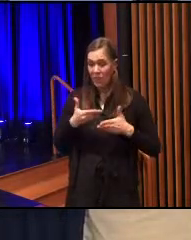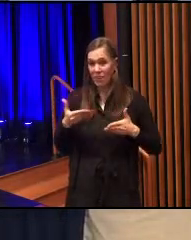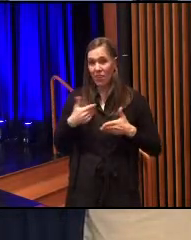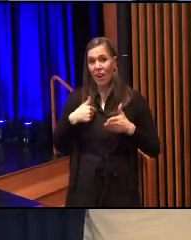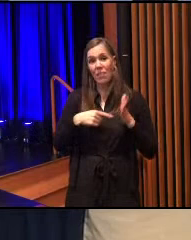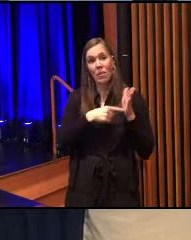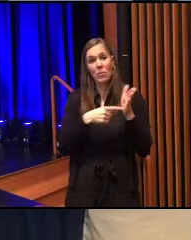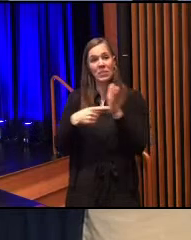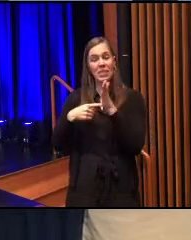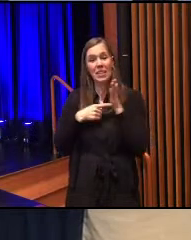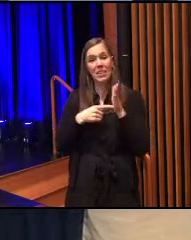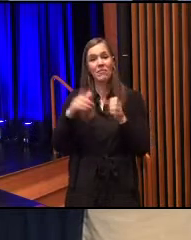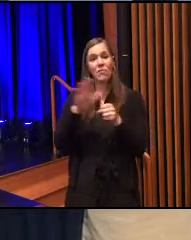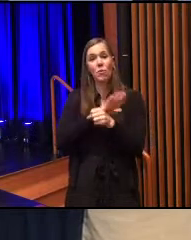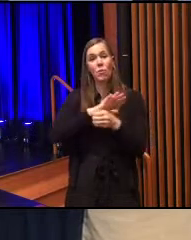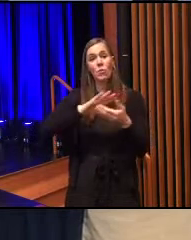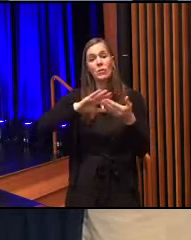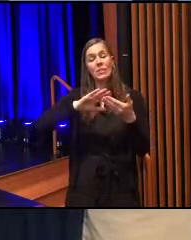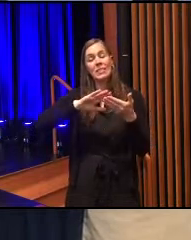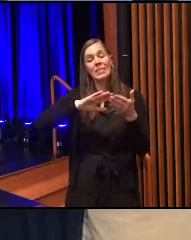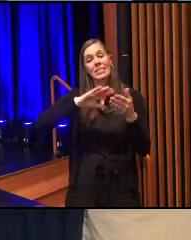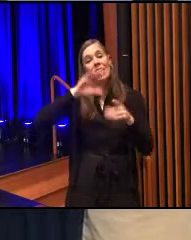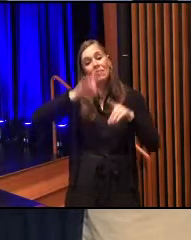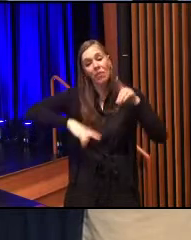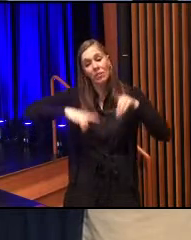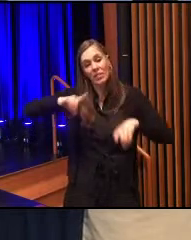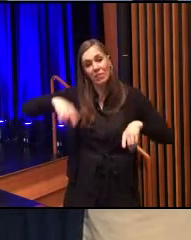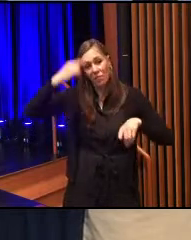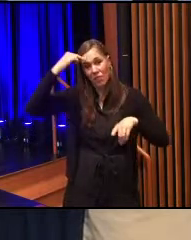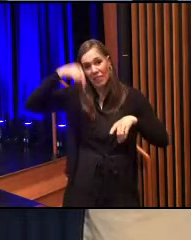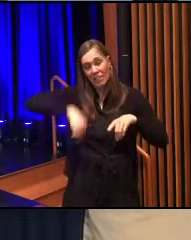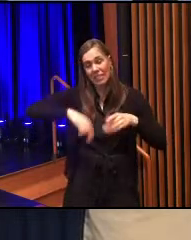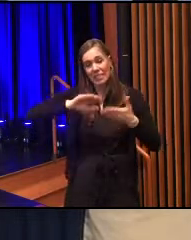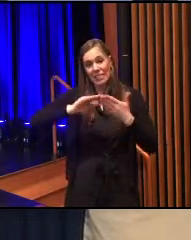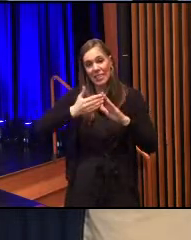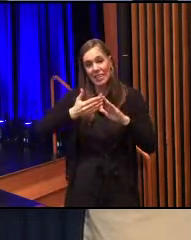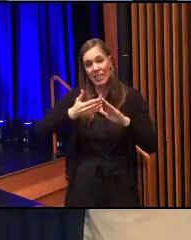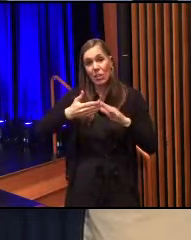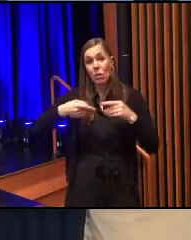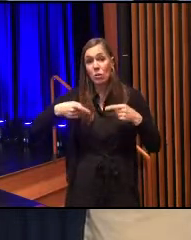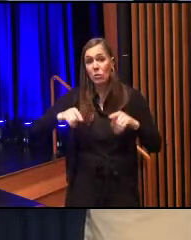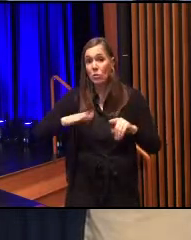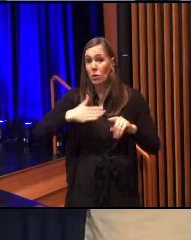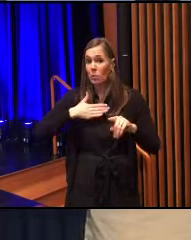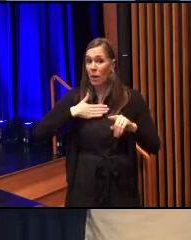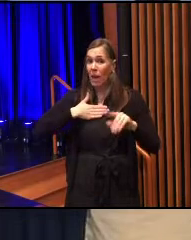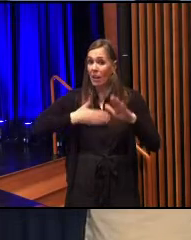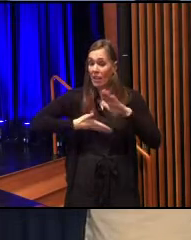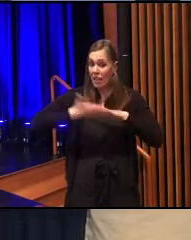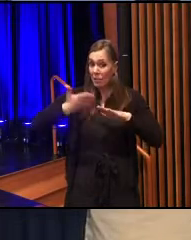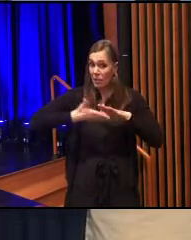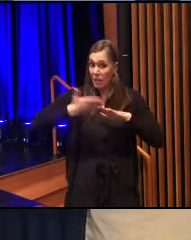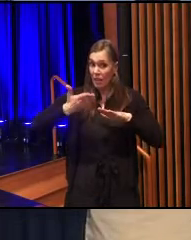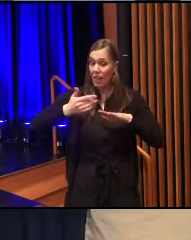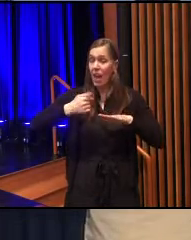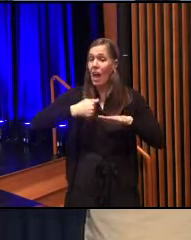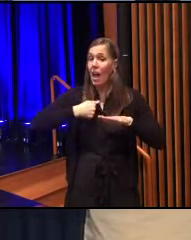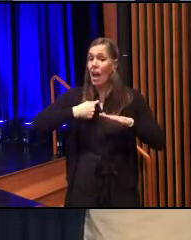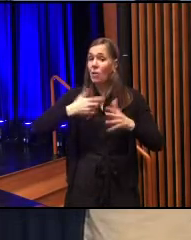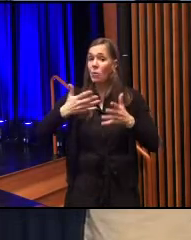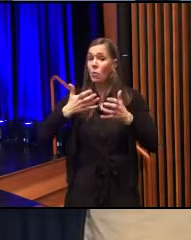full diversity of our city. Throughout my campaign, I emphasized my commitment to improving